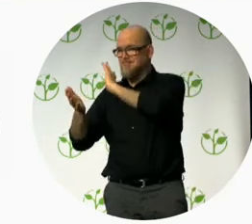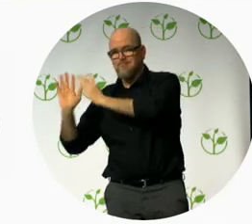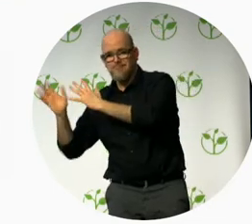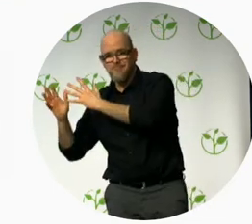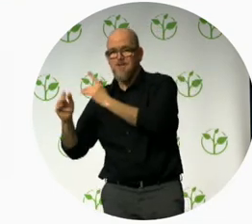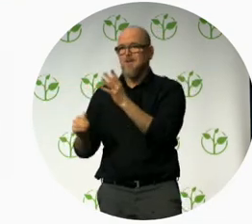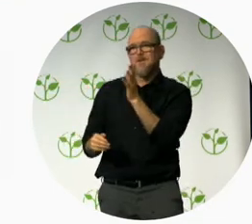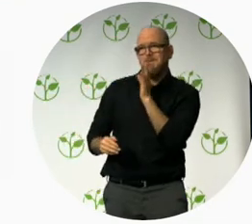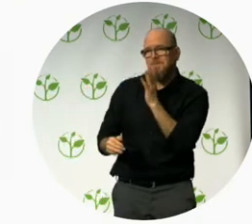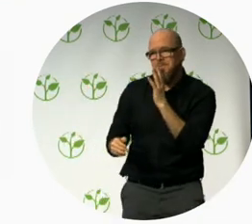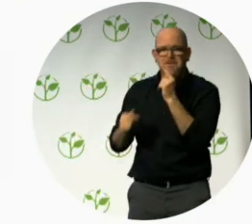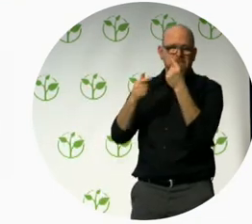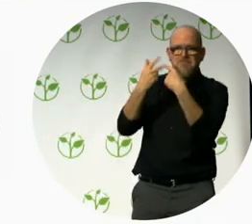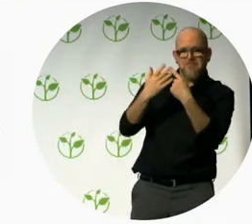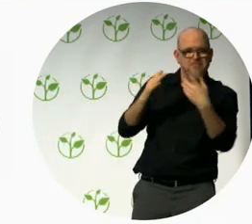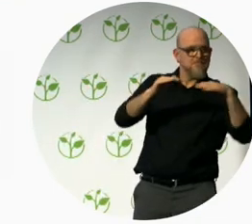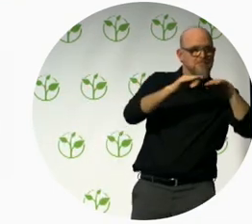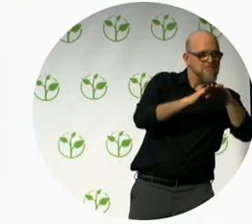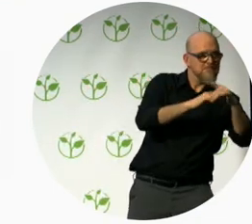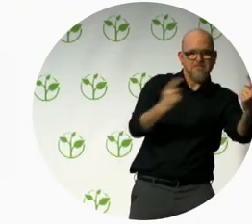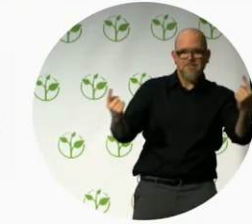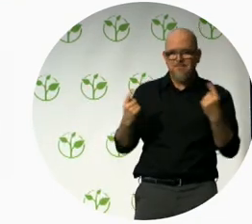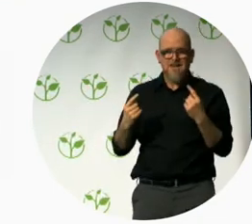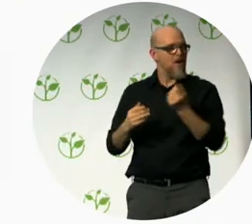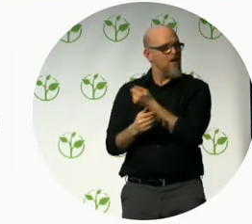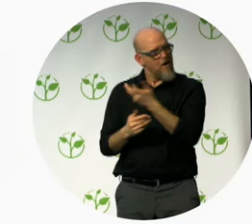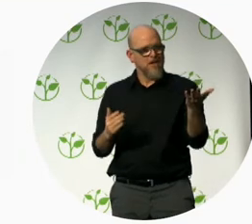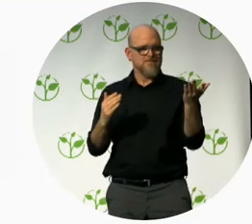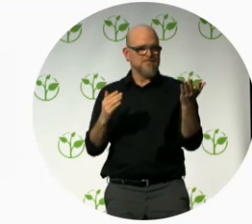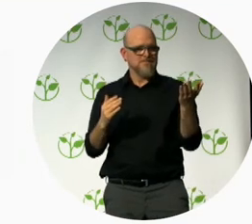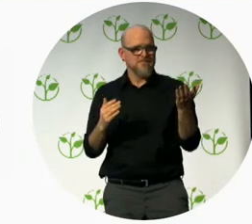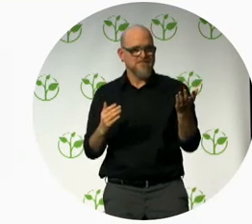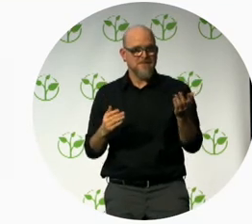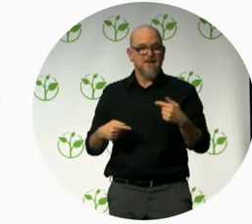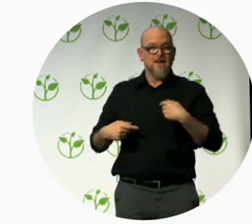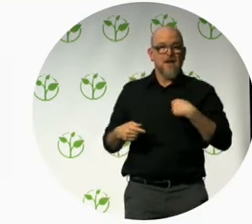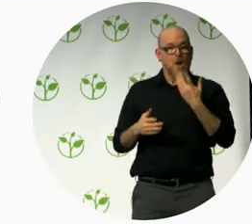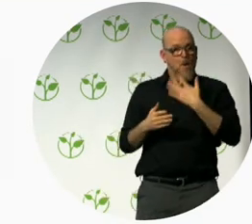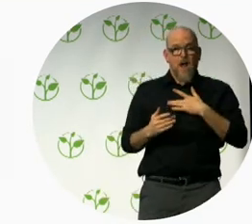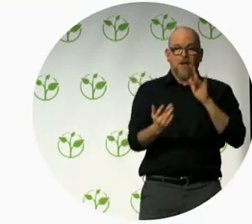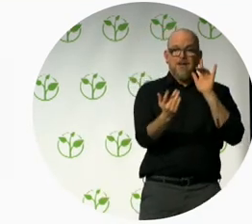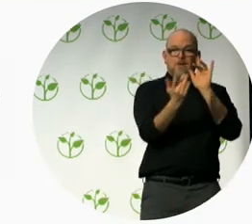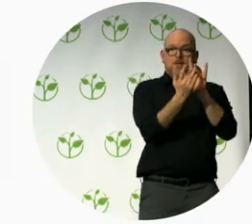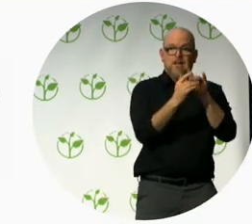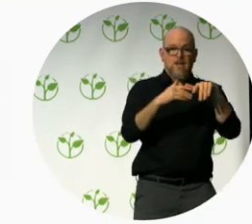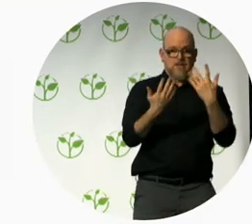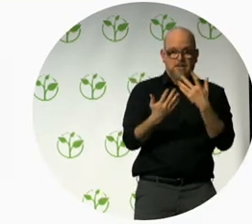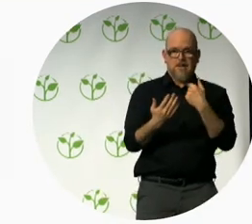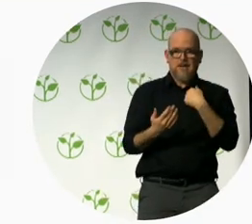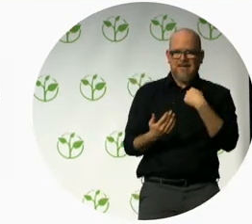I invite you to contact access Israel to learn more and connect to Israeli innovations,